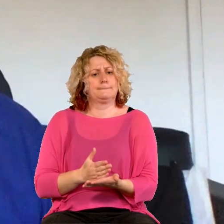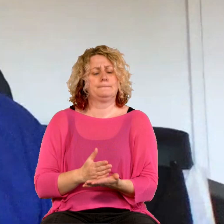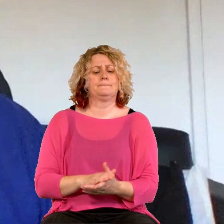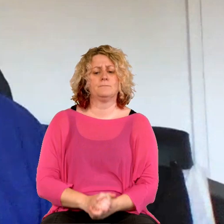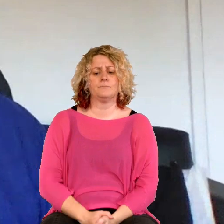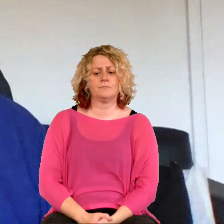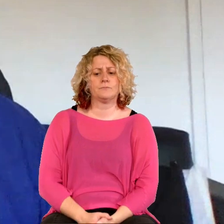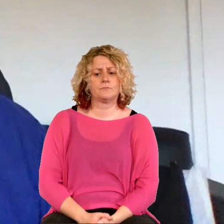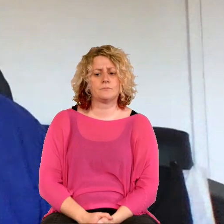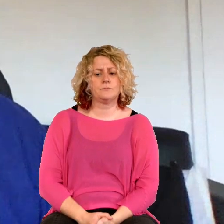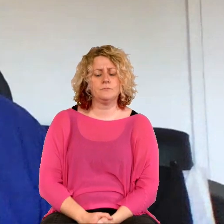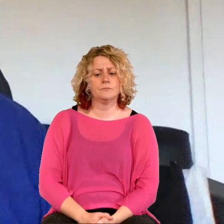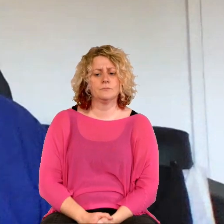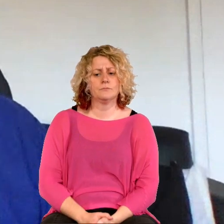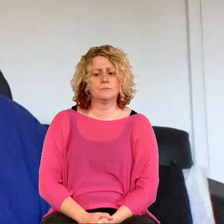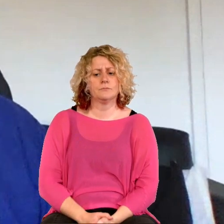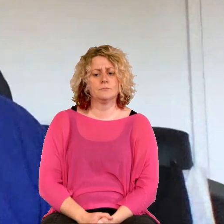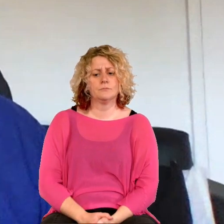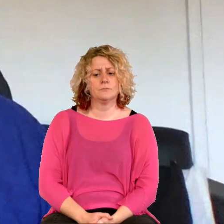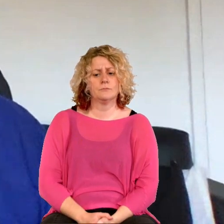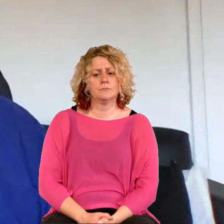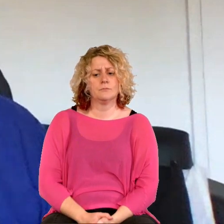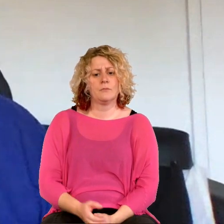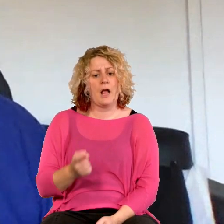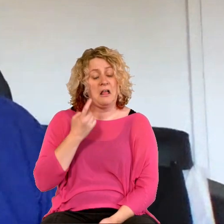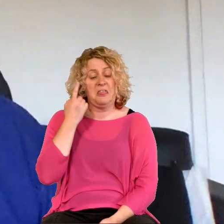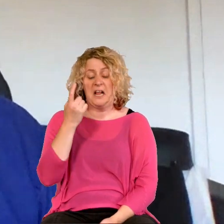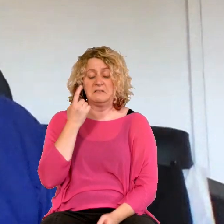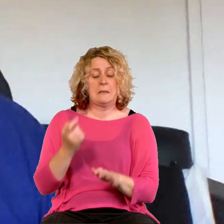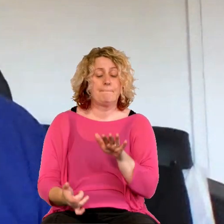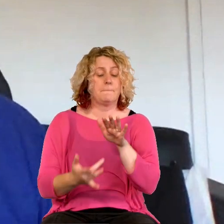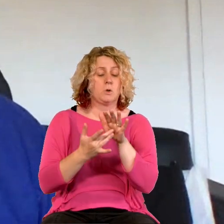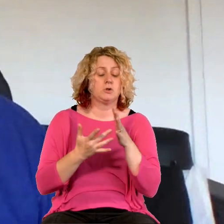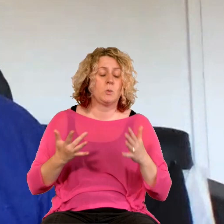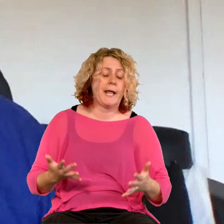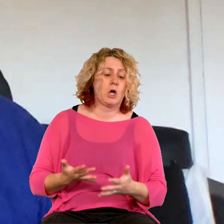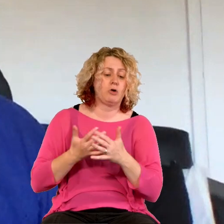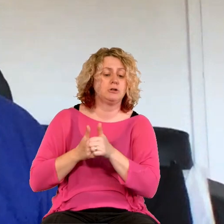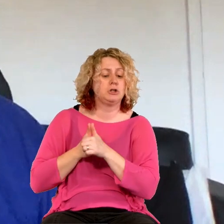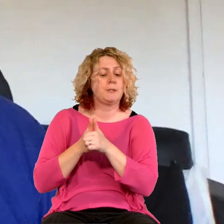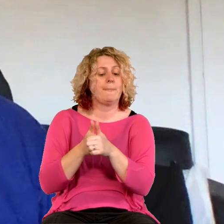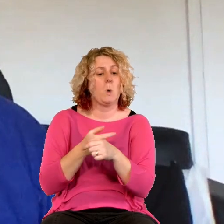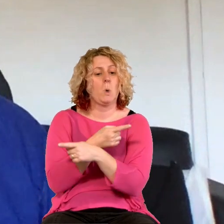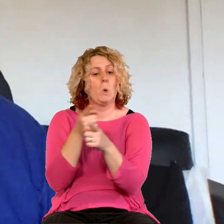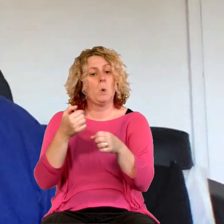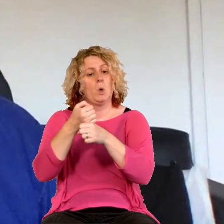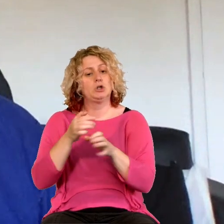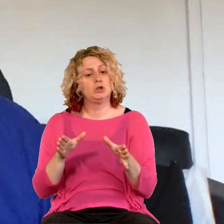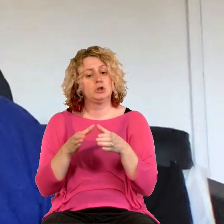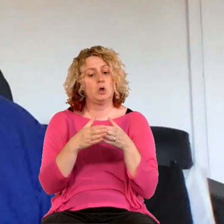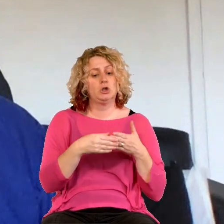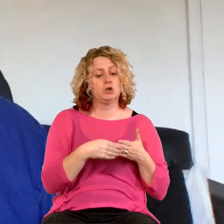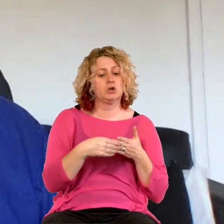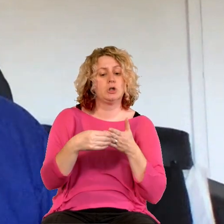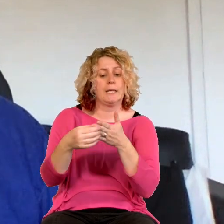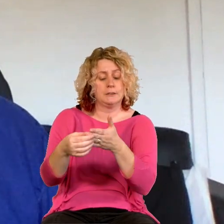I think also just being encouraging and supportive and all of that in addition to